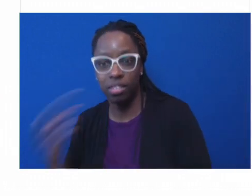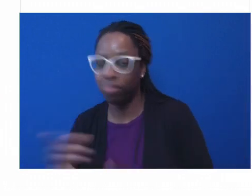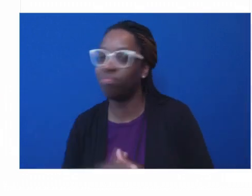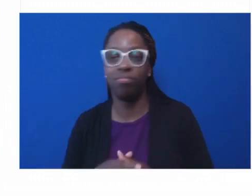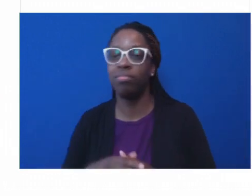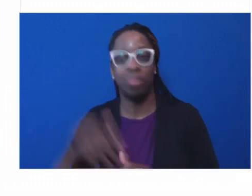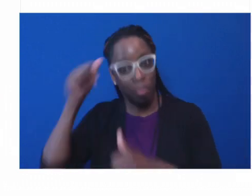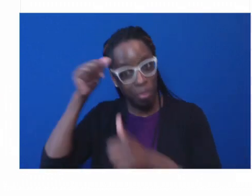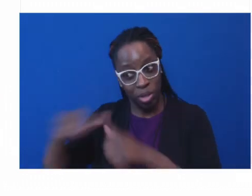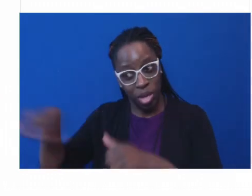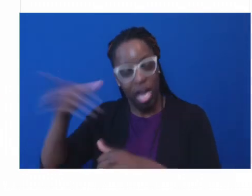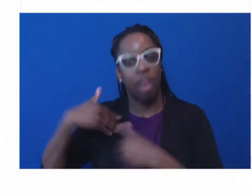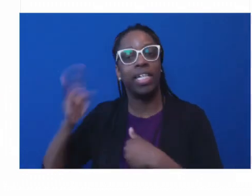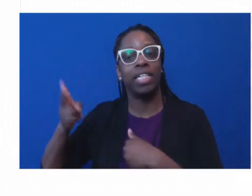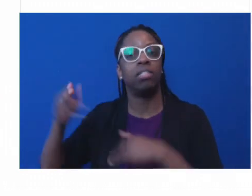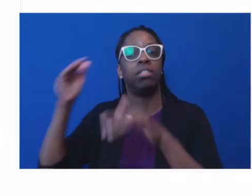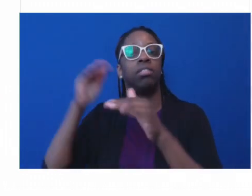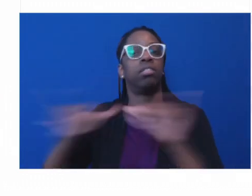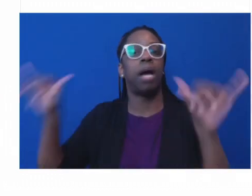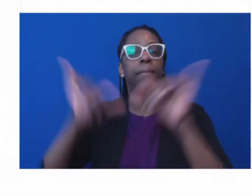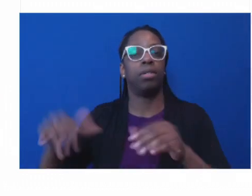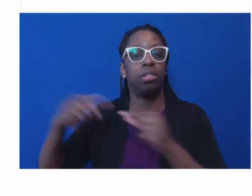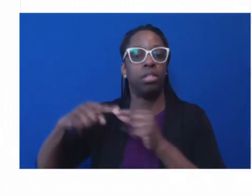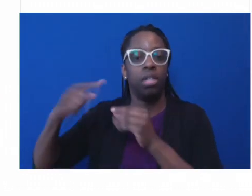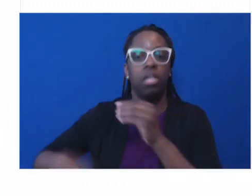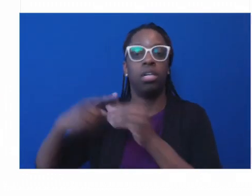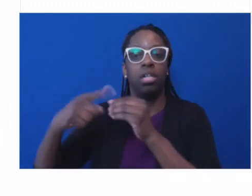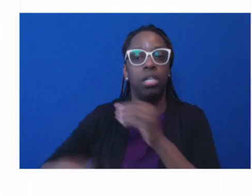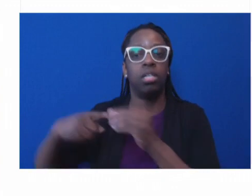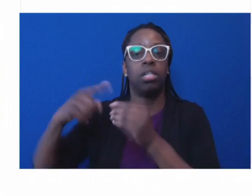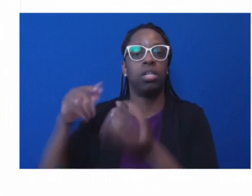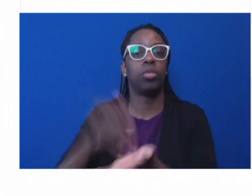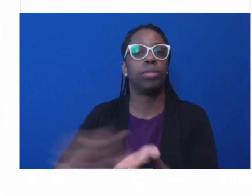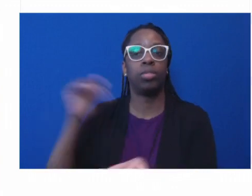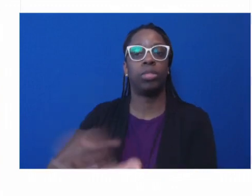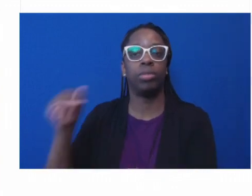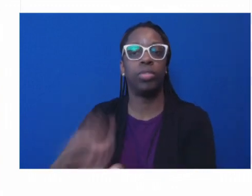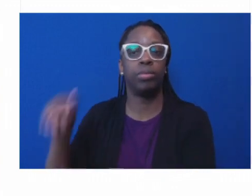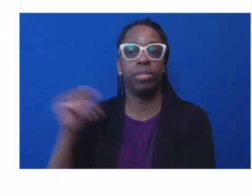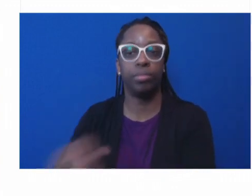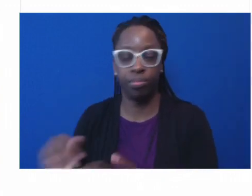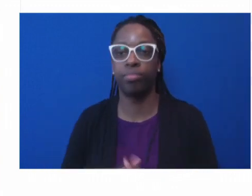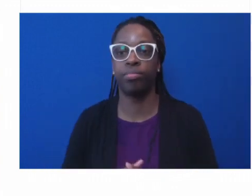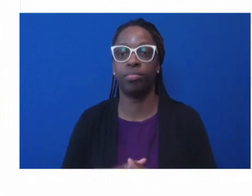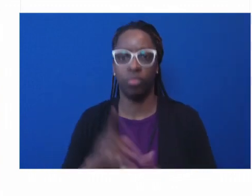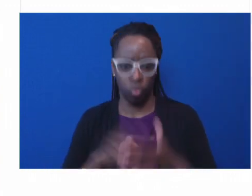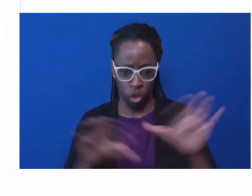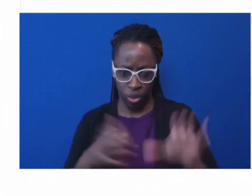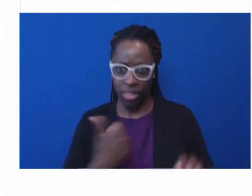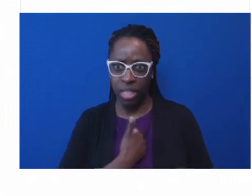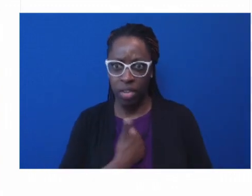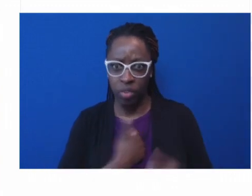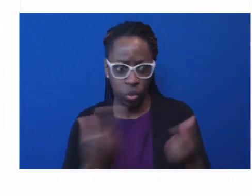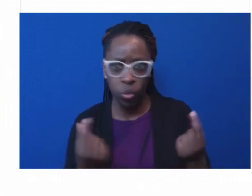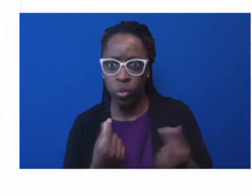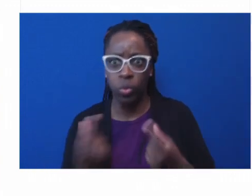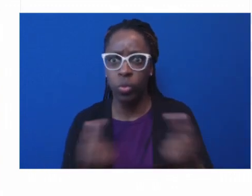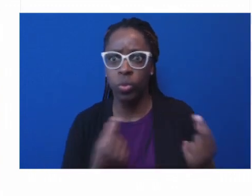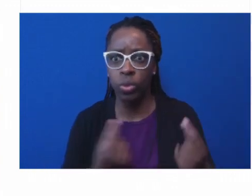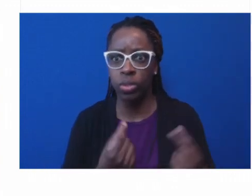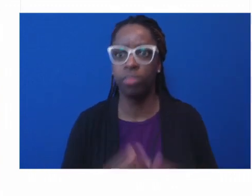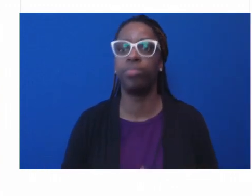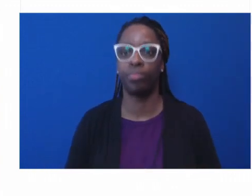challenges utilizing our community health workers. For long-term sustainability for community health, I see Monica is raising her hand already,